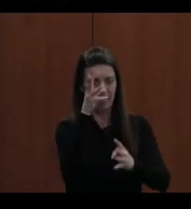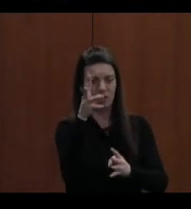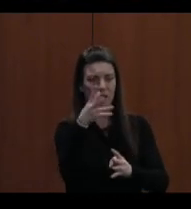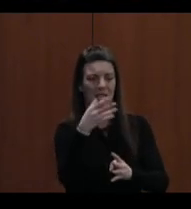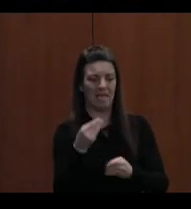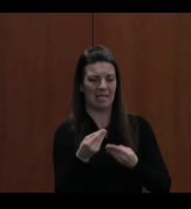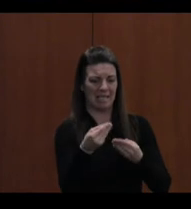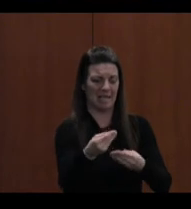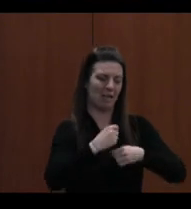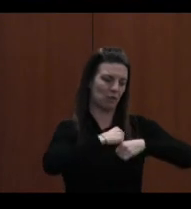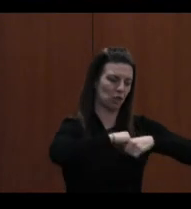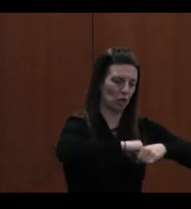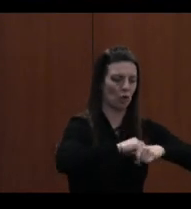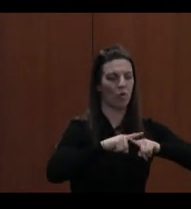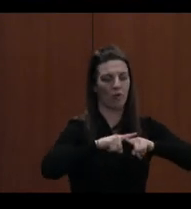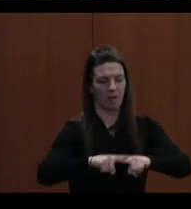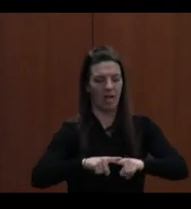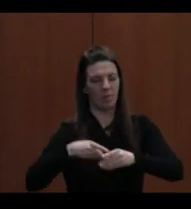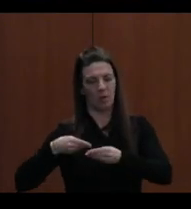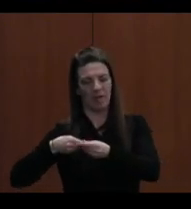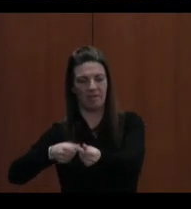reliable, efficient technology solutions.